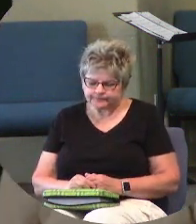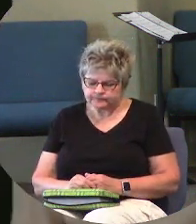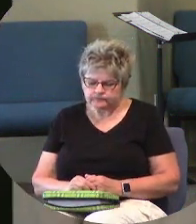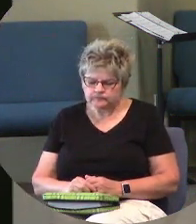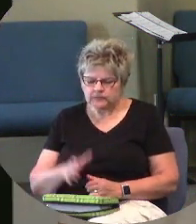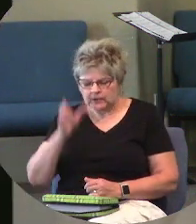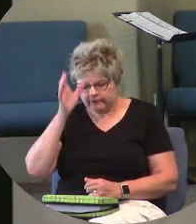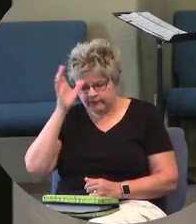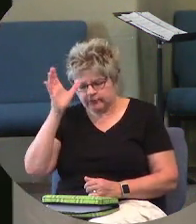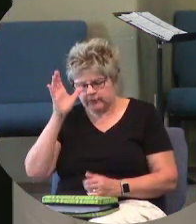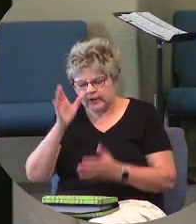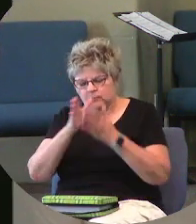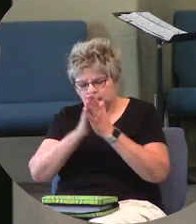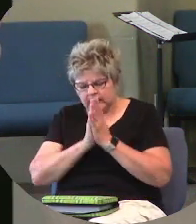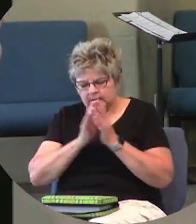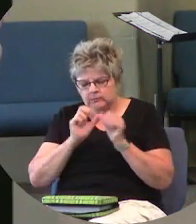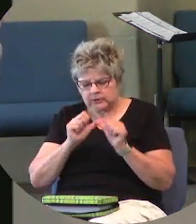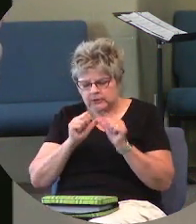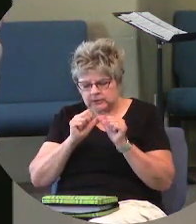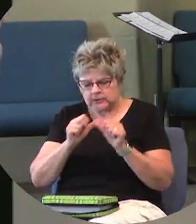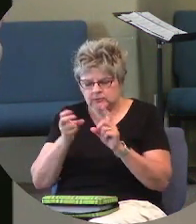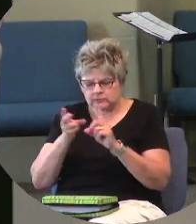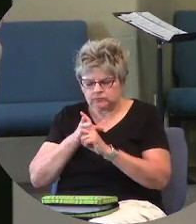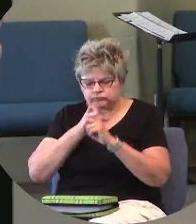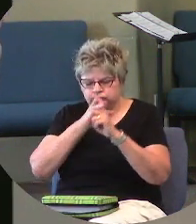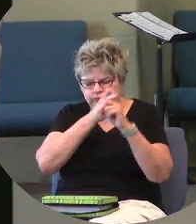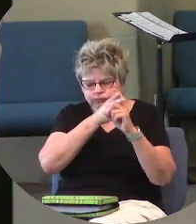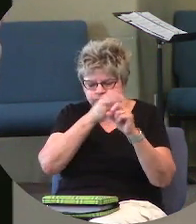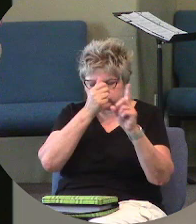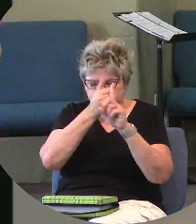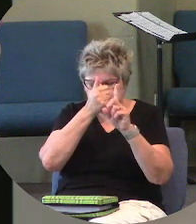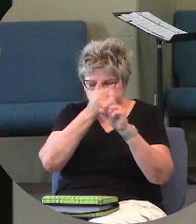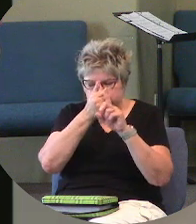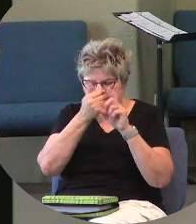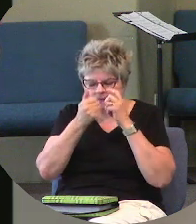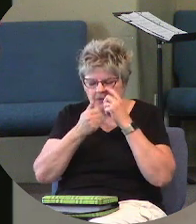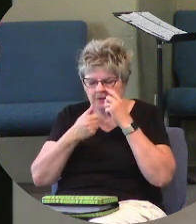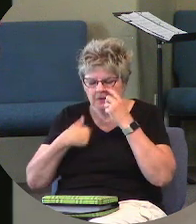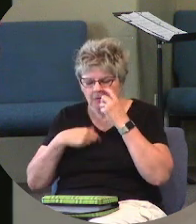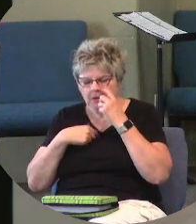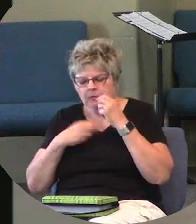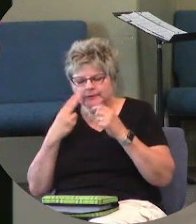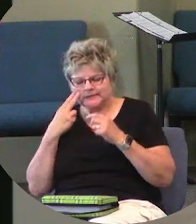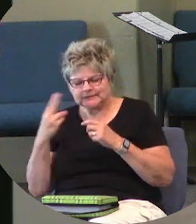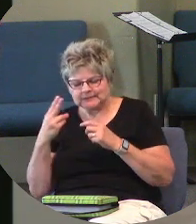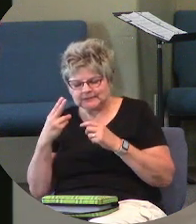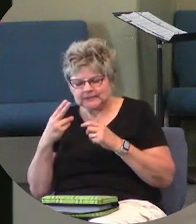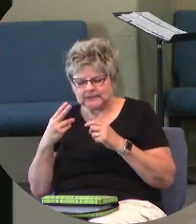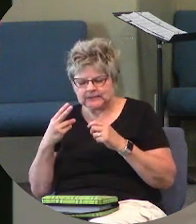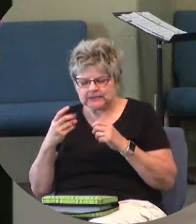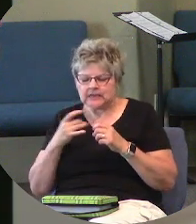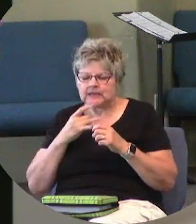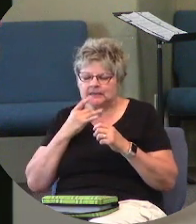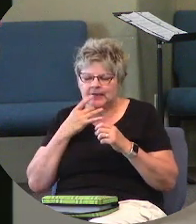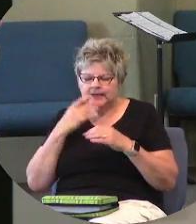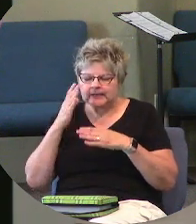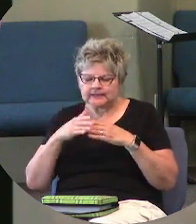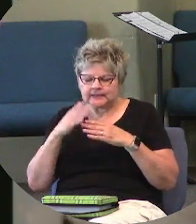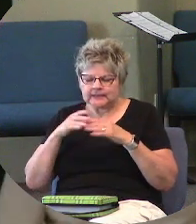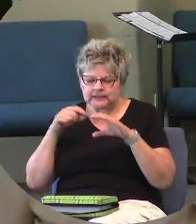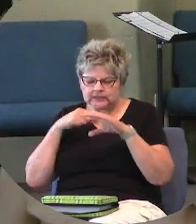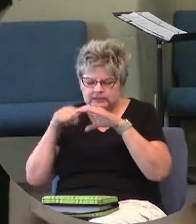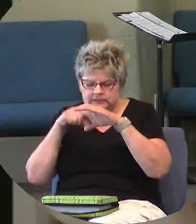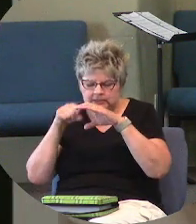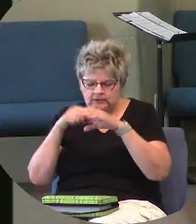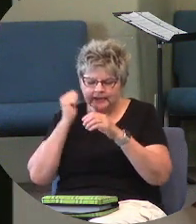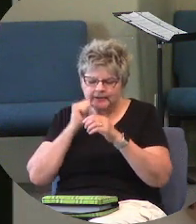Father, pray that you would continue to draw us all to yourself, that we would see light at the end of the tunnel every single day, that